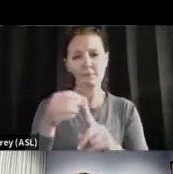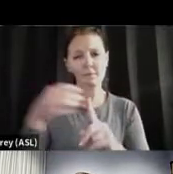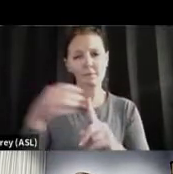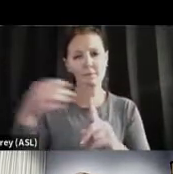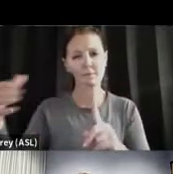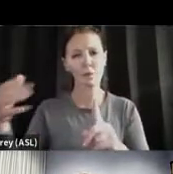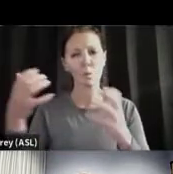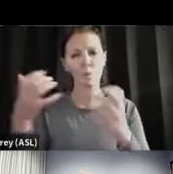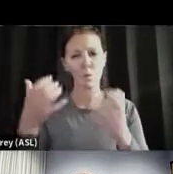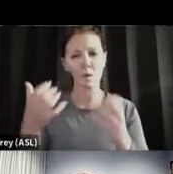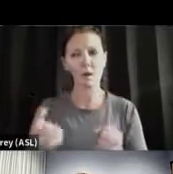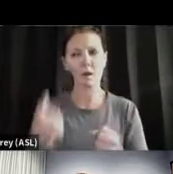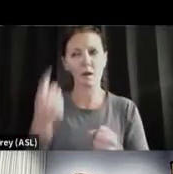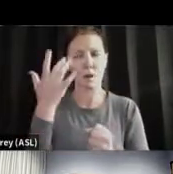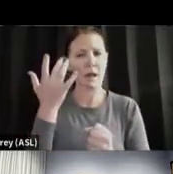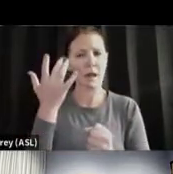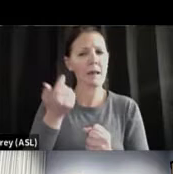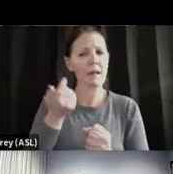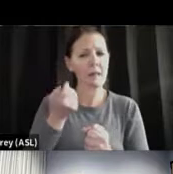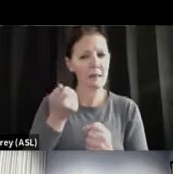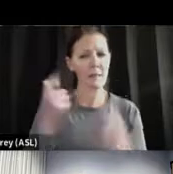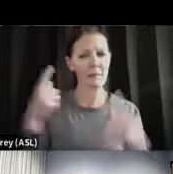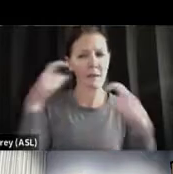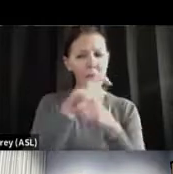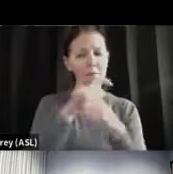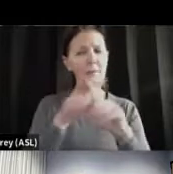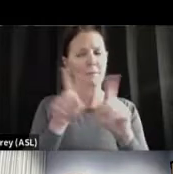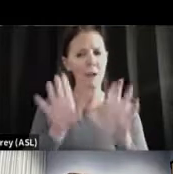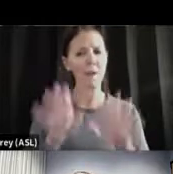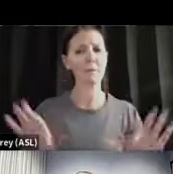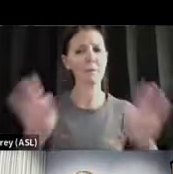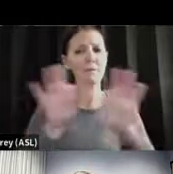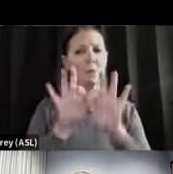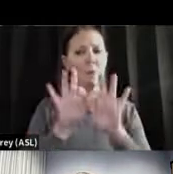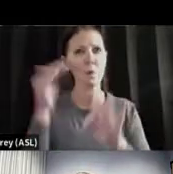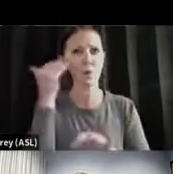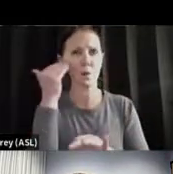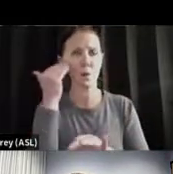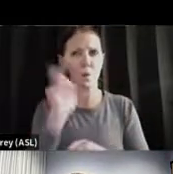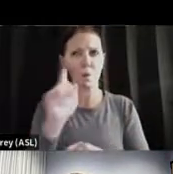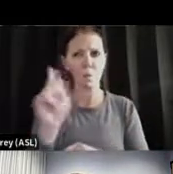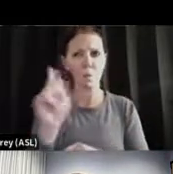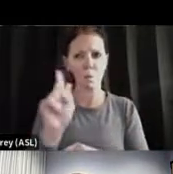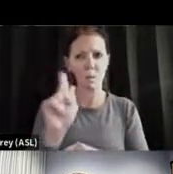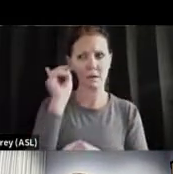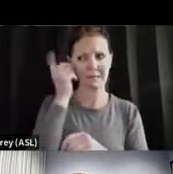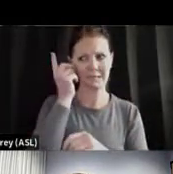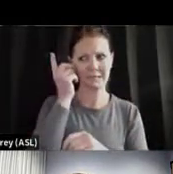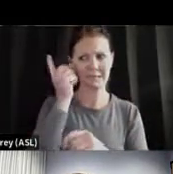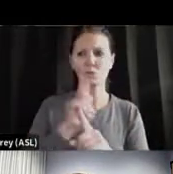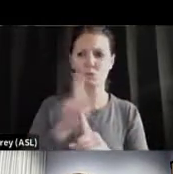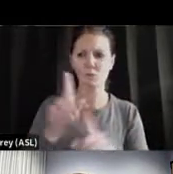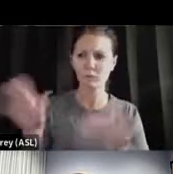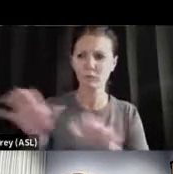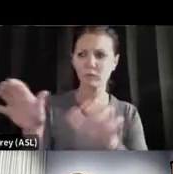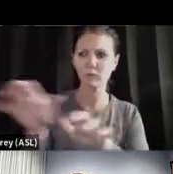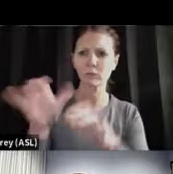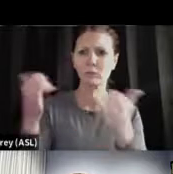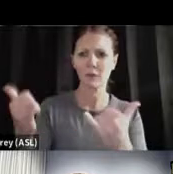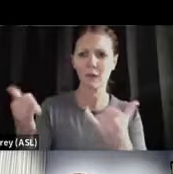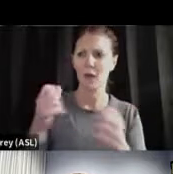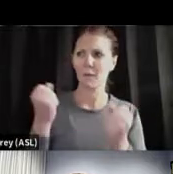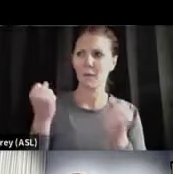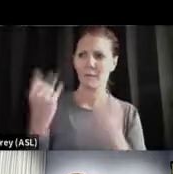It's a little bit complex, but it's very useful for you to know where the disease is active right now. So here's a map of the US.